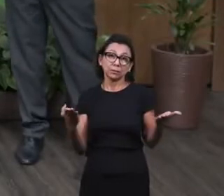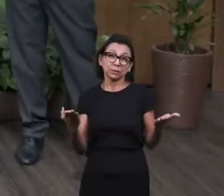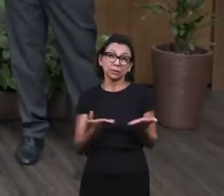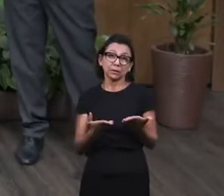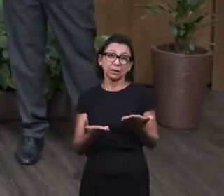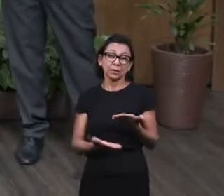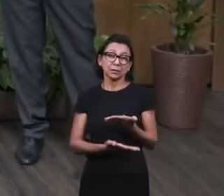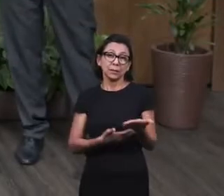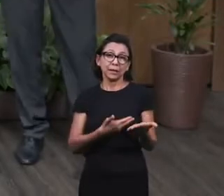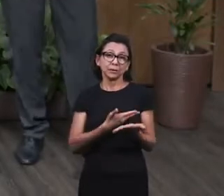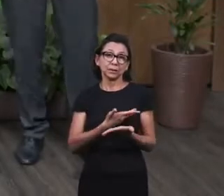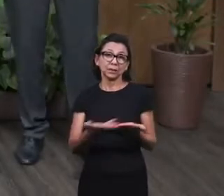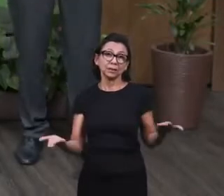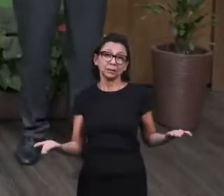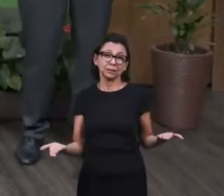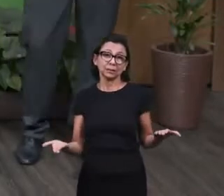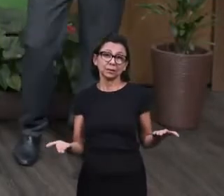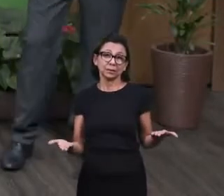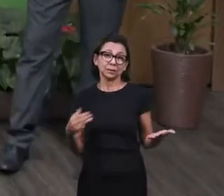die,